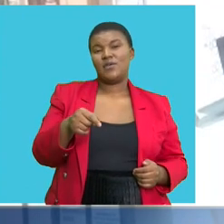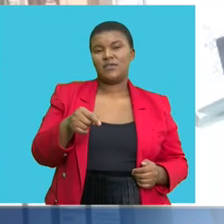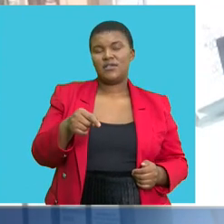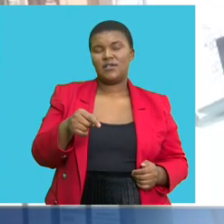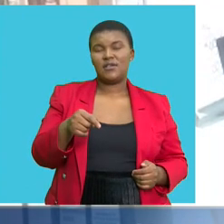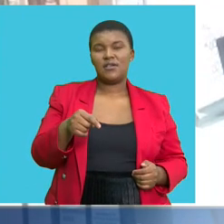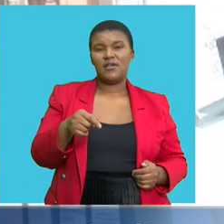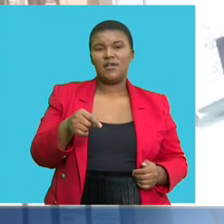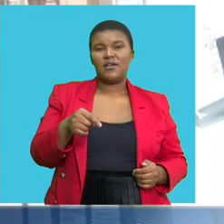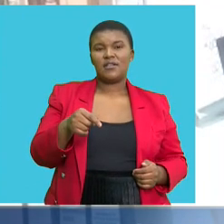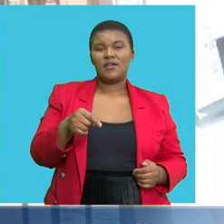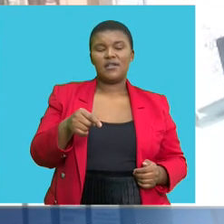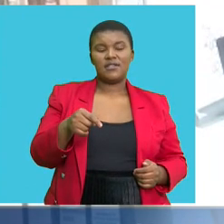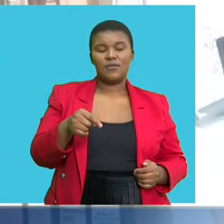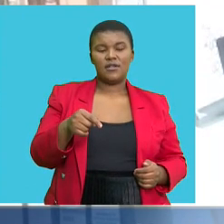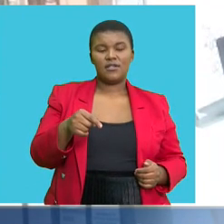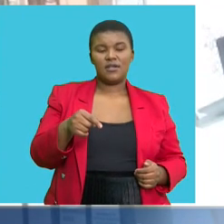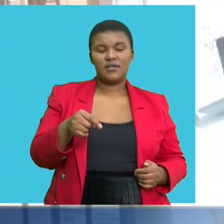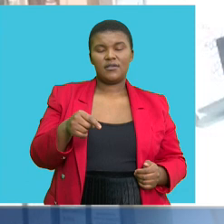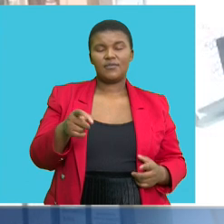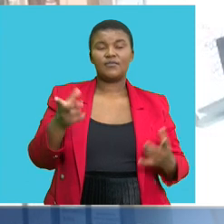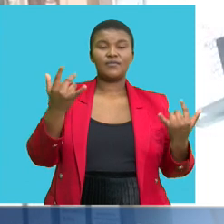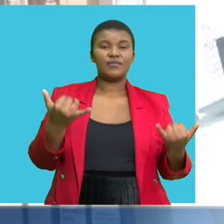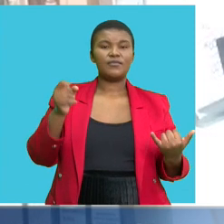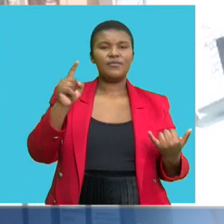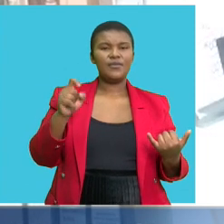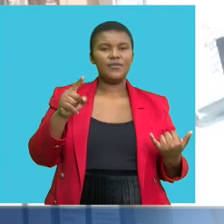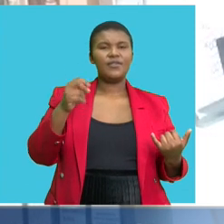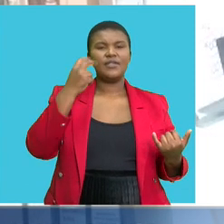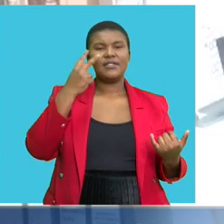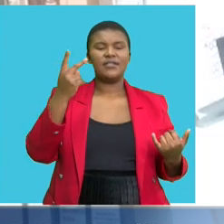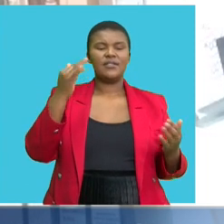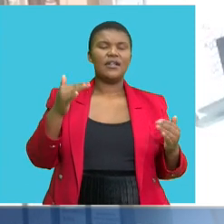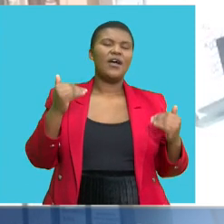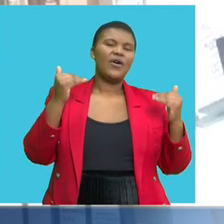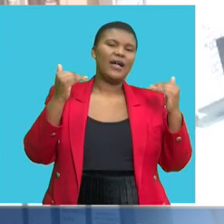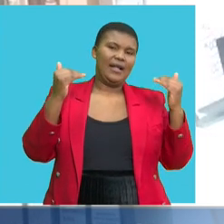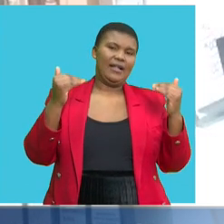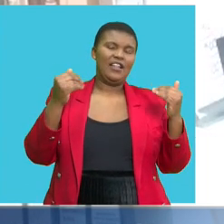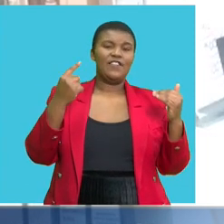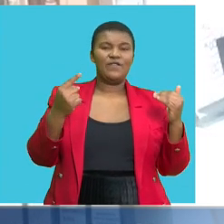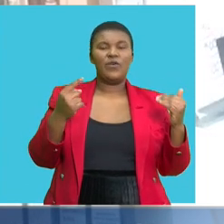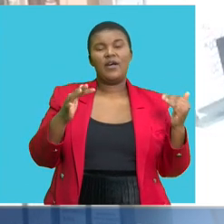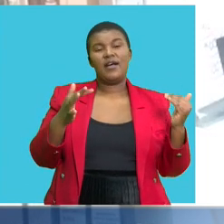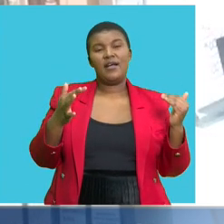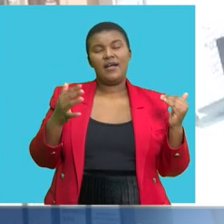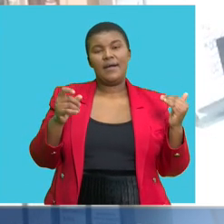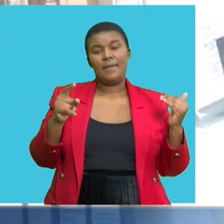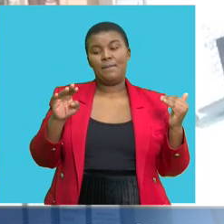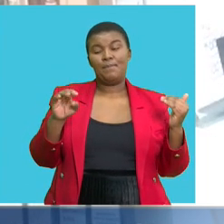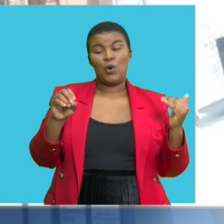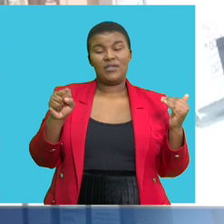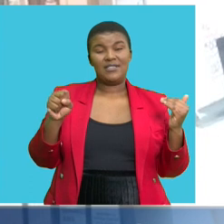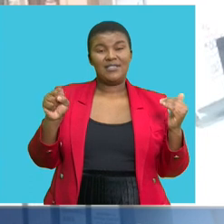which would be close to your all-time highs on the boss. But